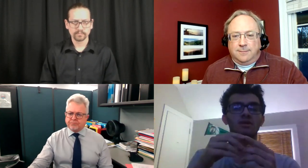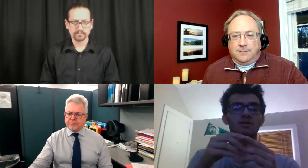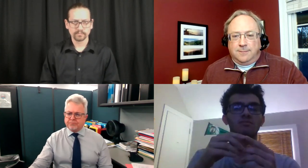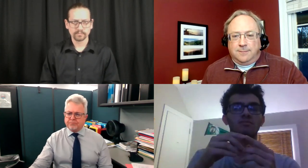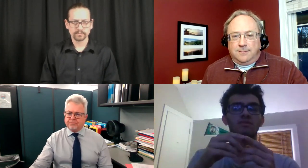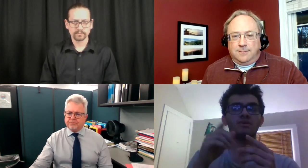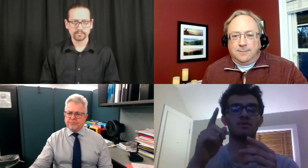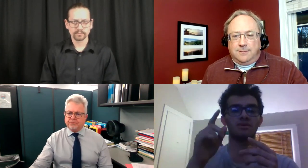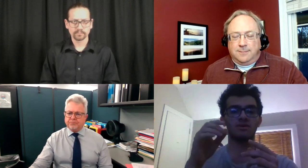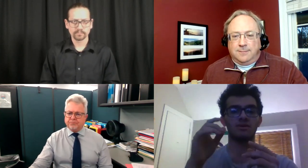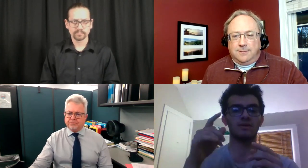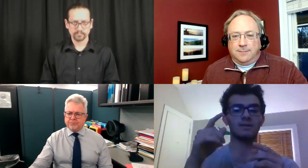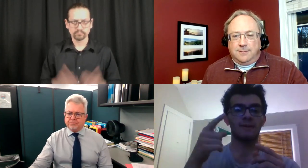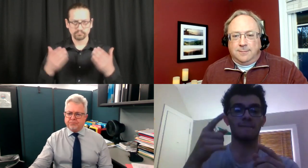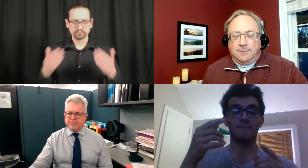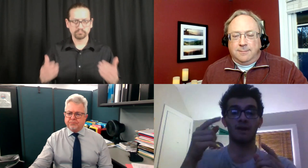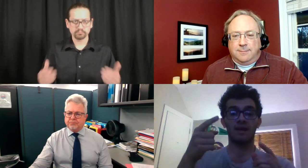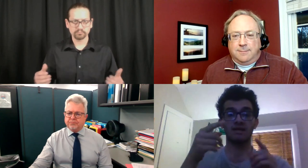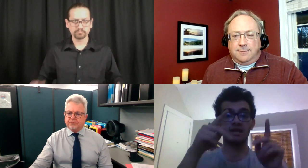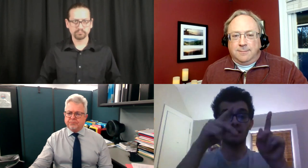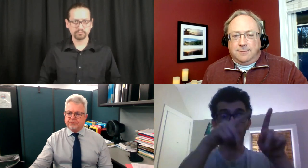Dr. McDonald, my question to you is,